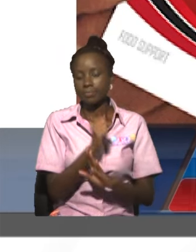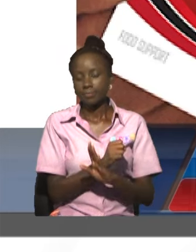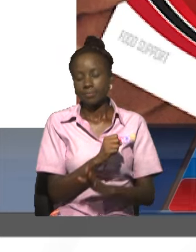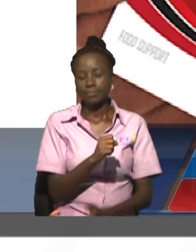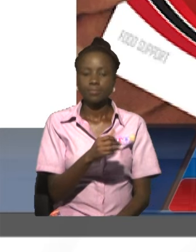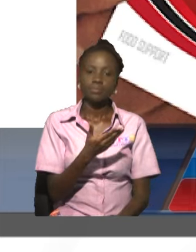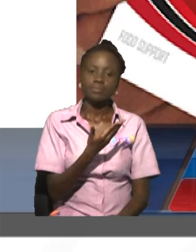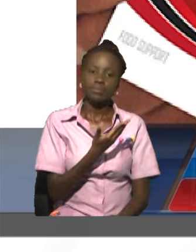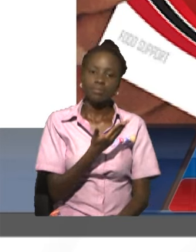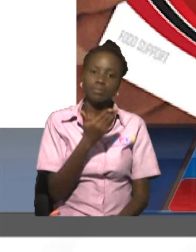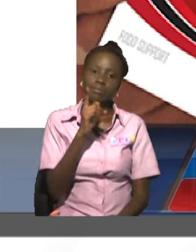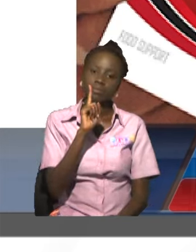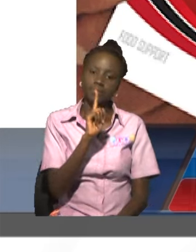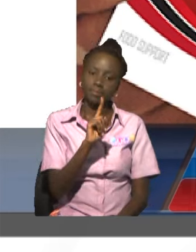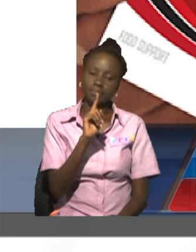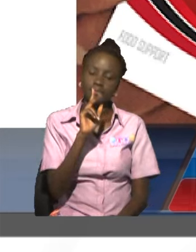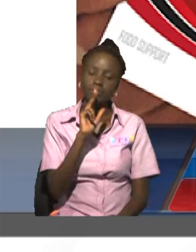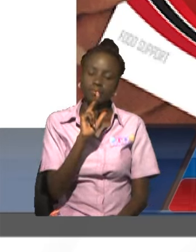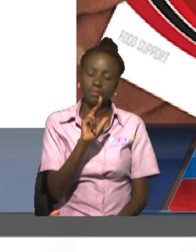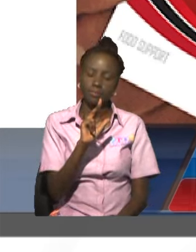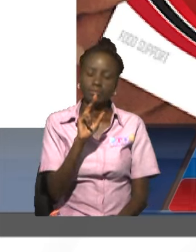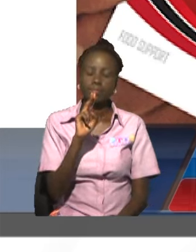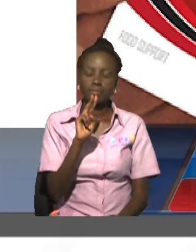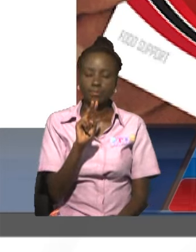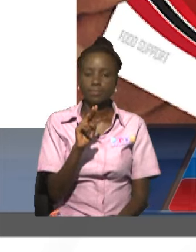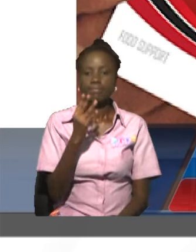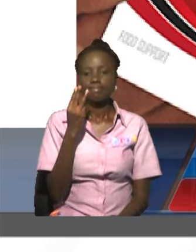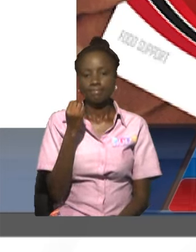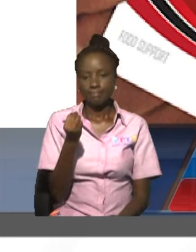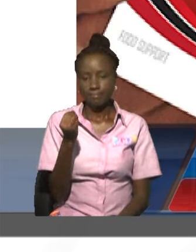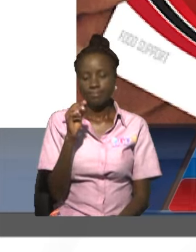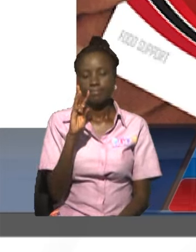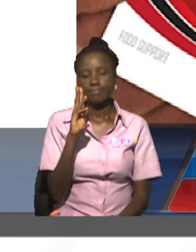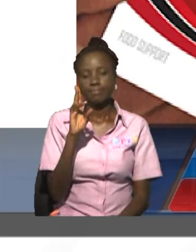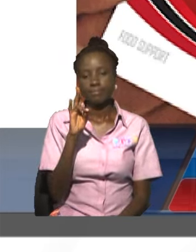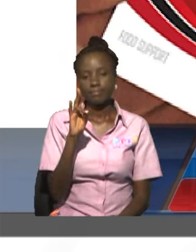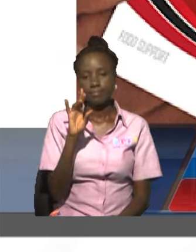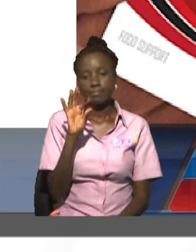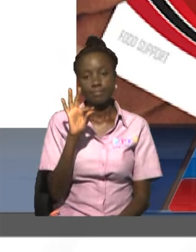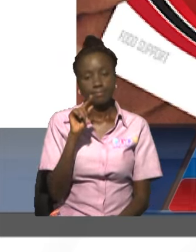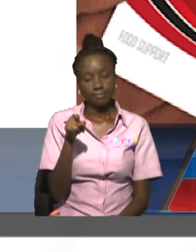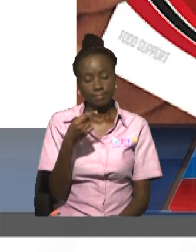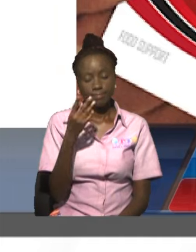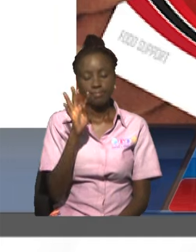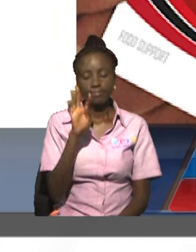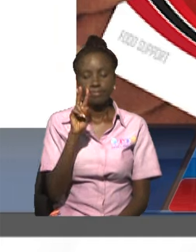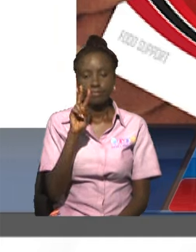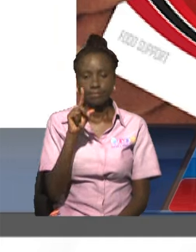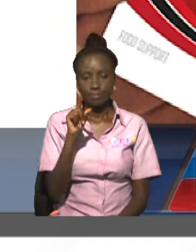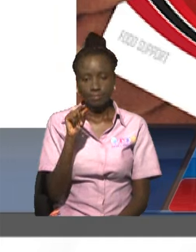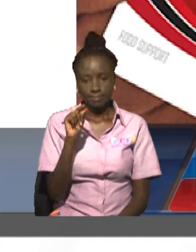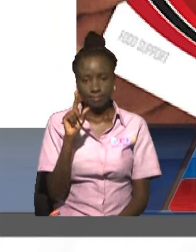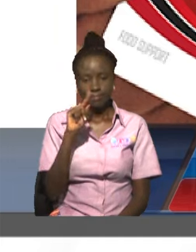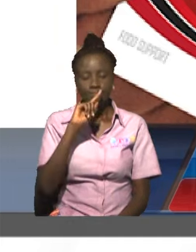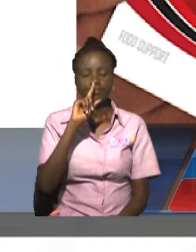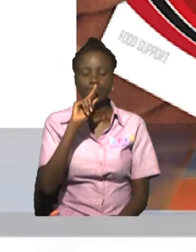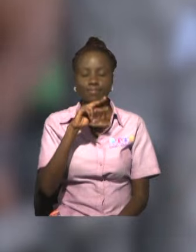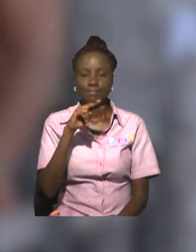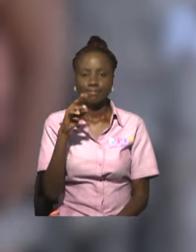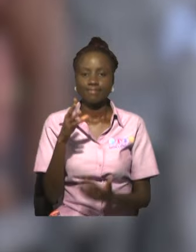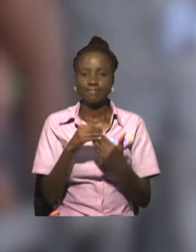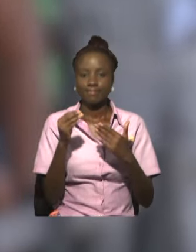amounted to approximately $132,679,422.